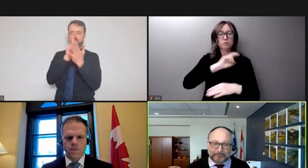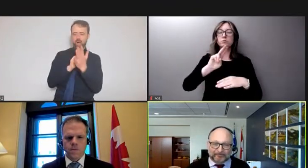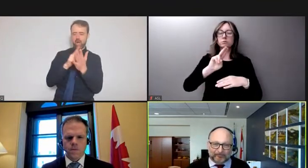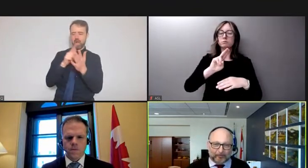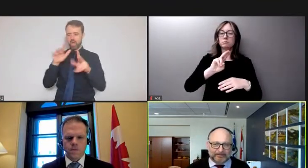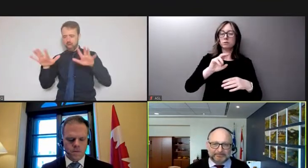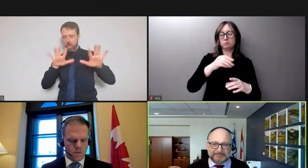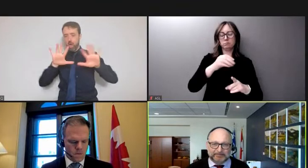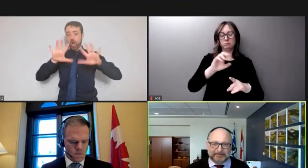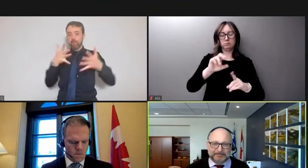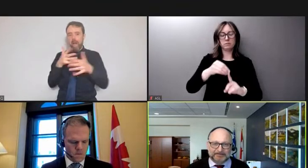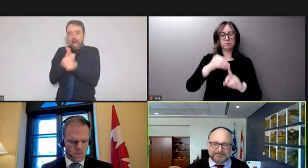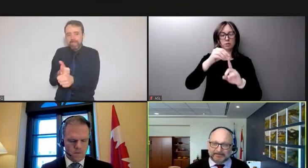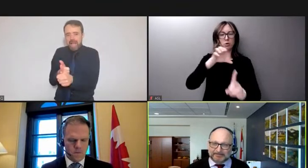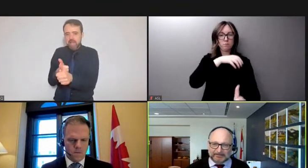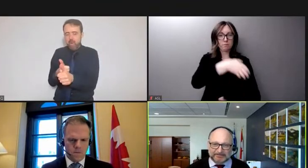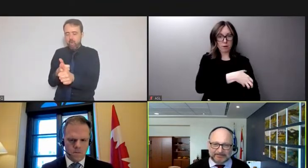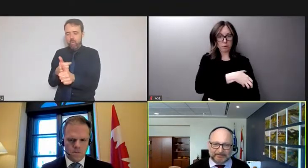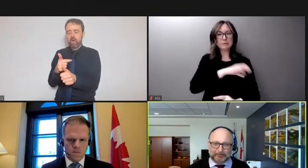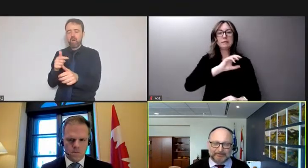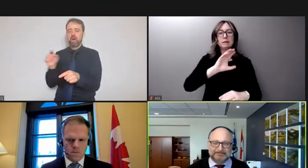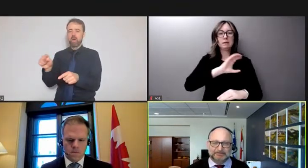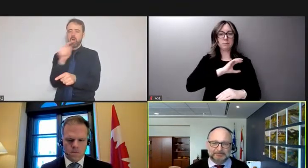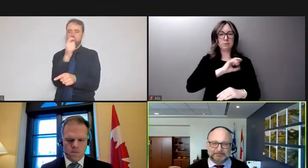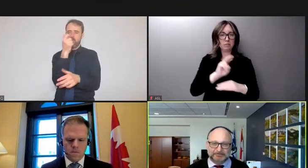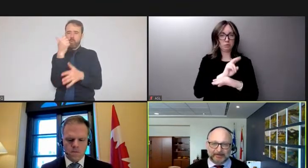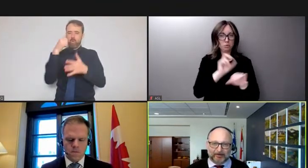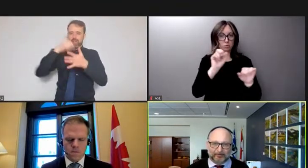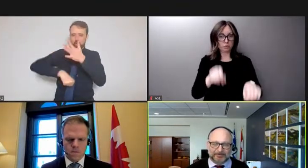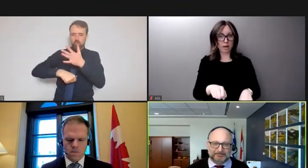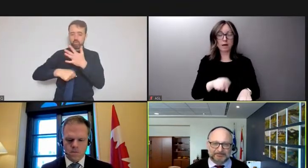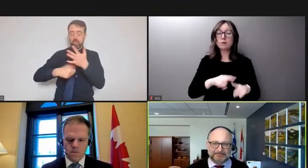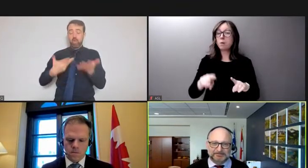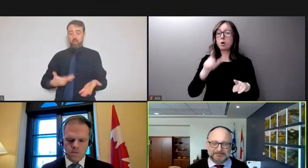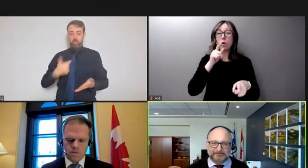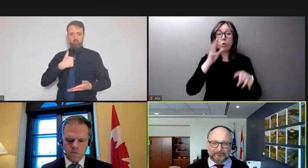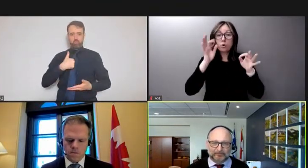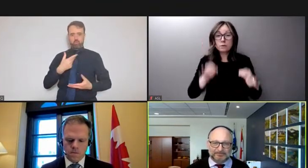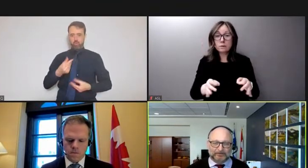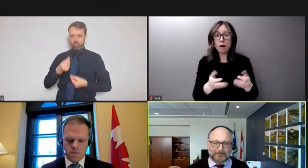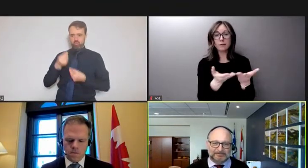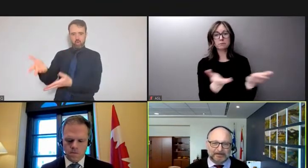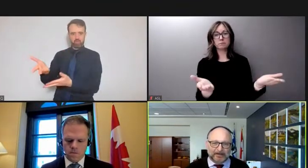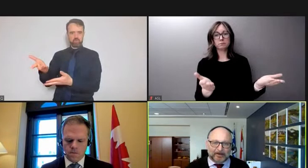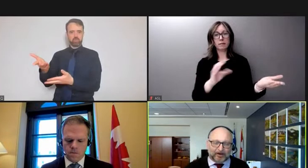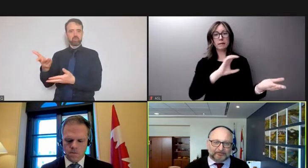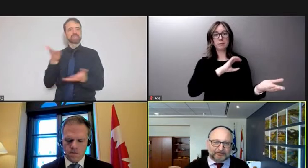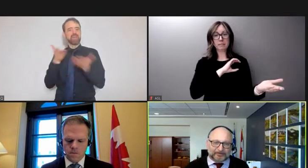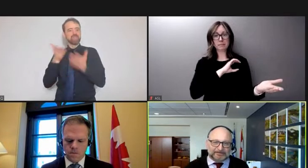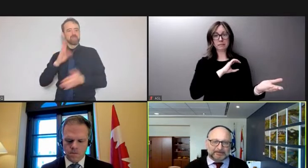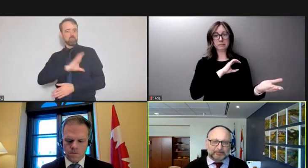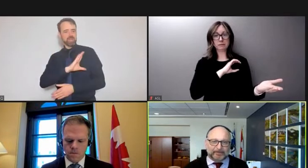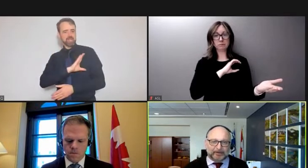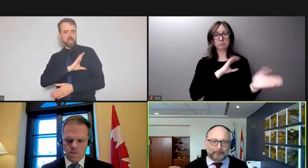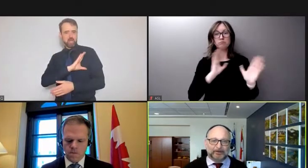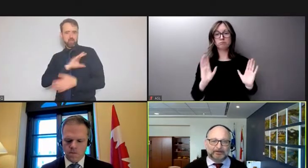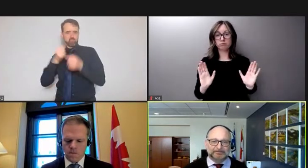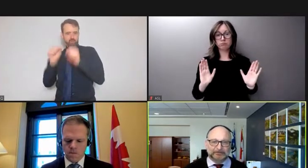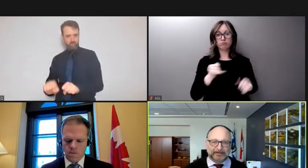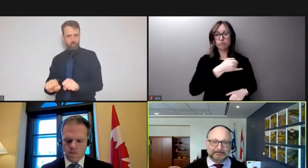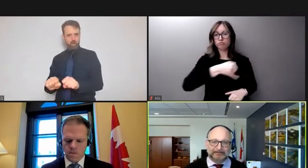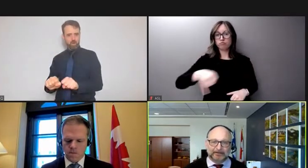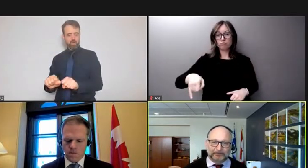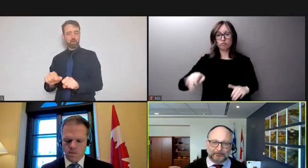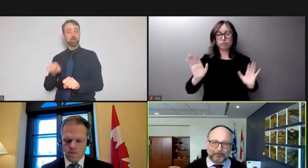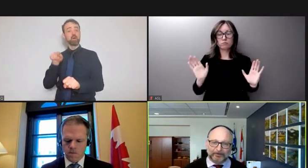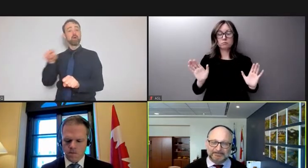Moving forward, as Minister Mendicino said, it's always up to the police to make operational decisions and enforce laws. Are there things that we ought to